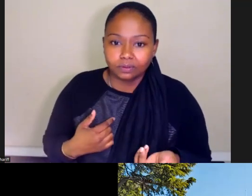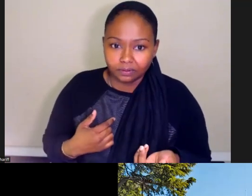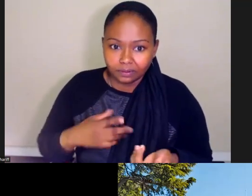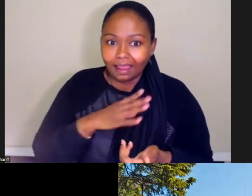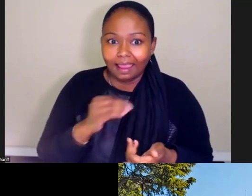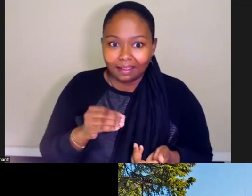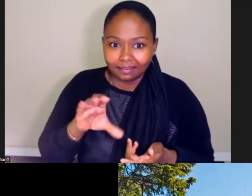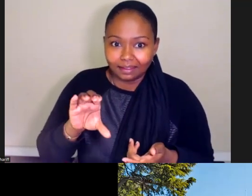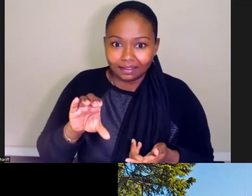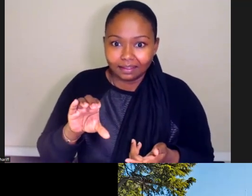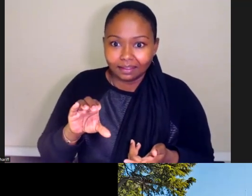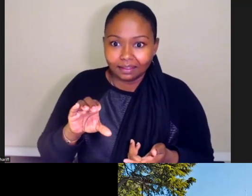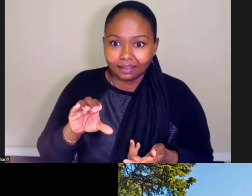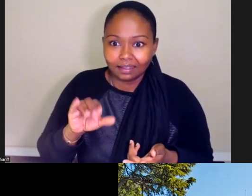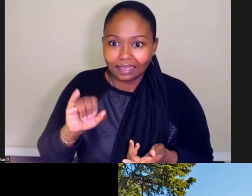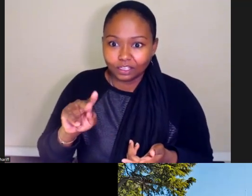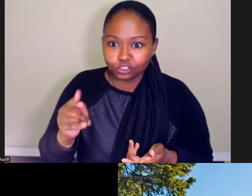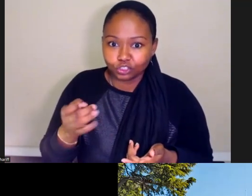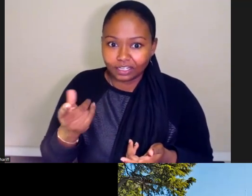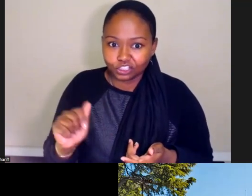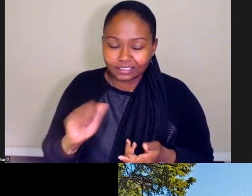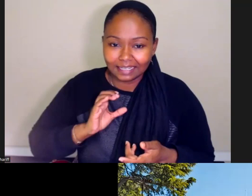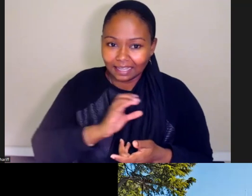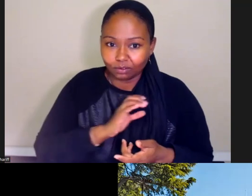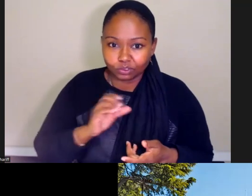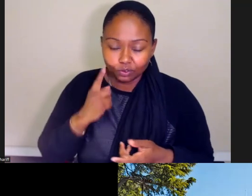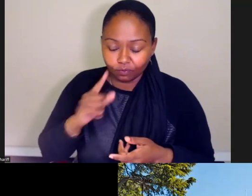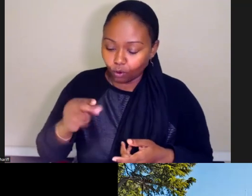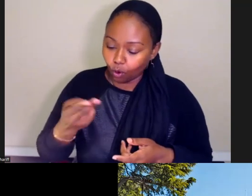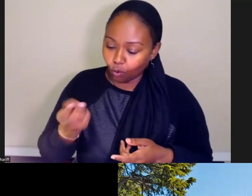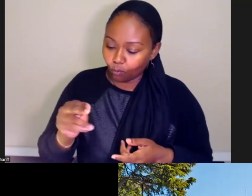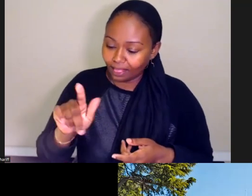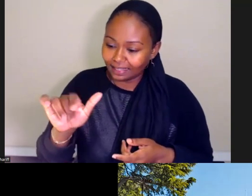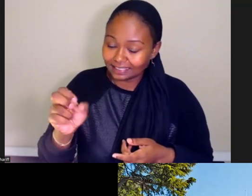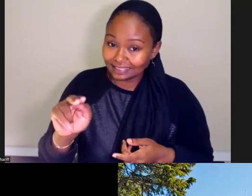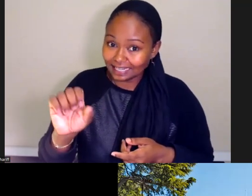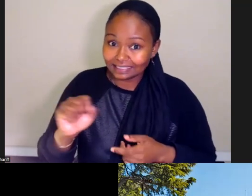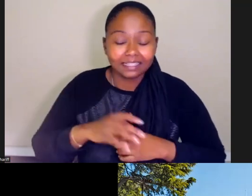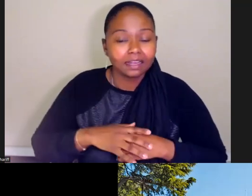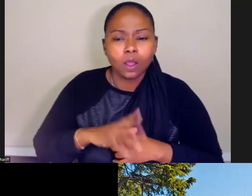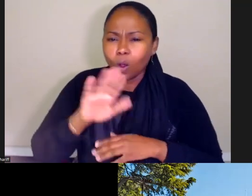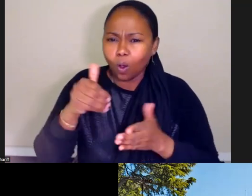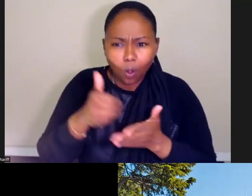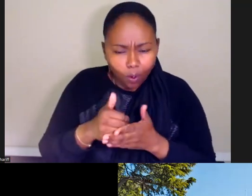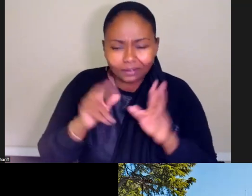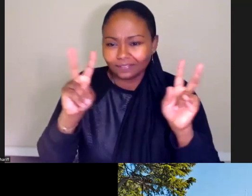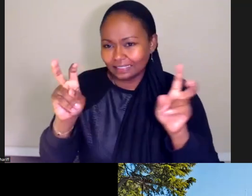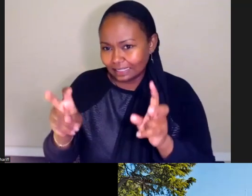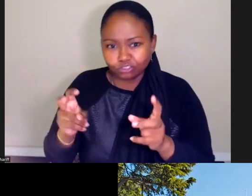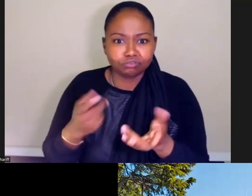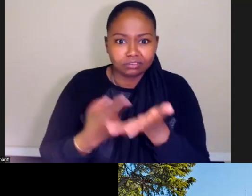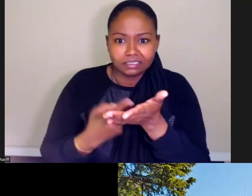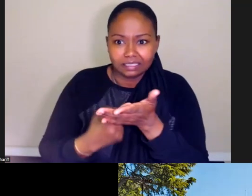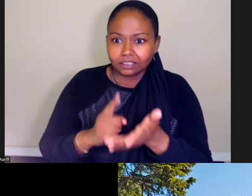Interagency Council on Homelessness. So all these issues that you brought up are really, really crucial. And I just want to